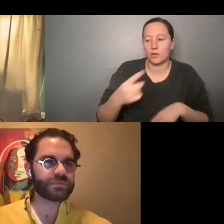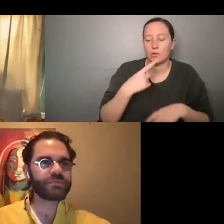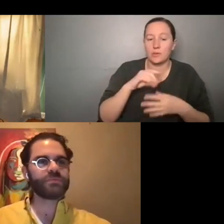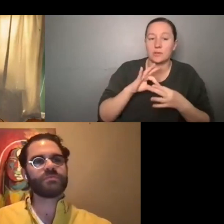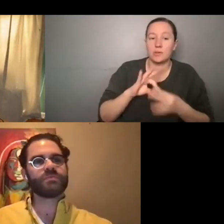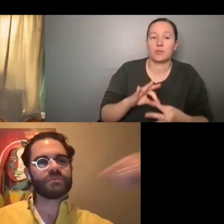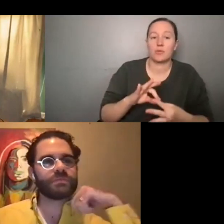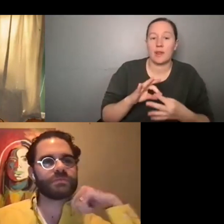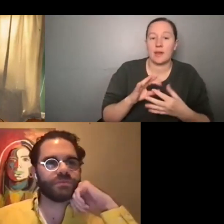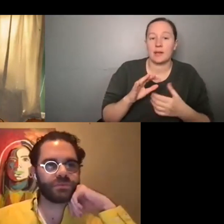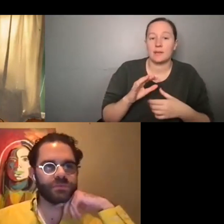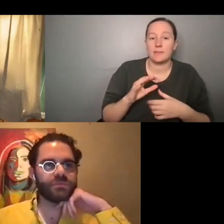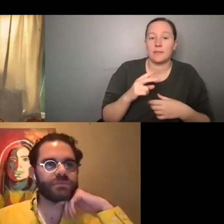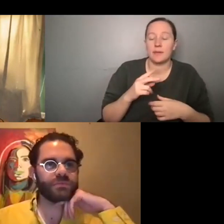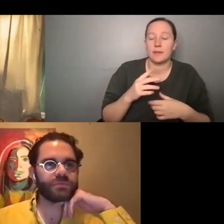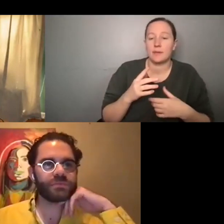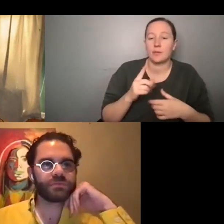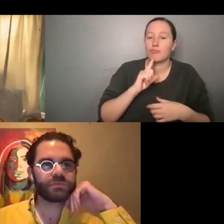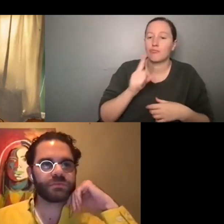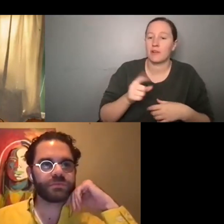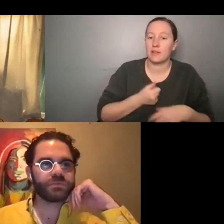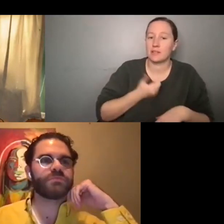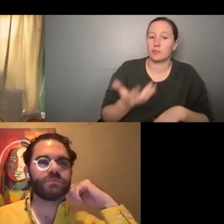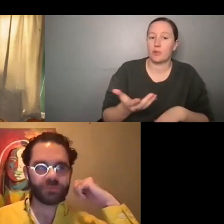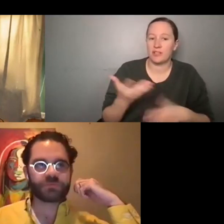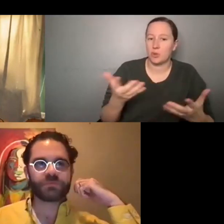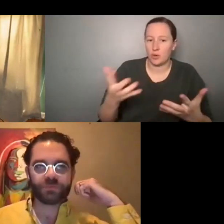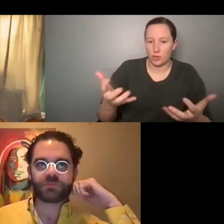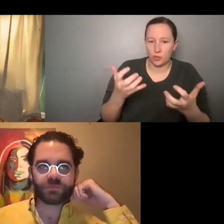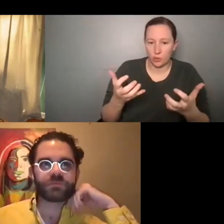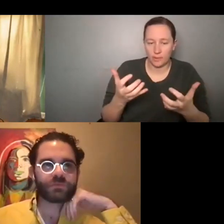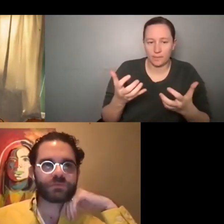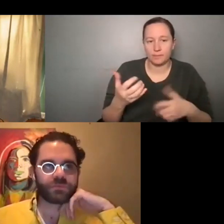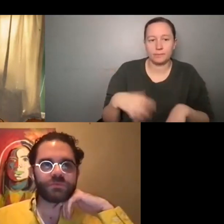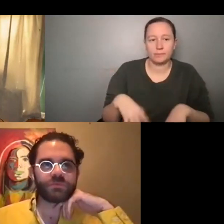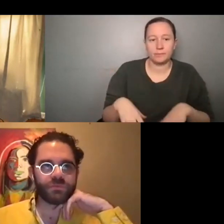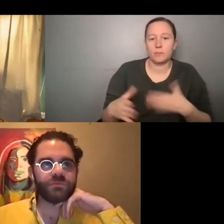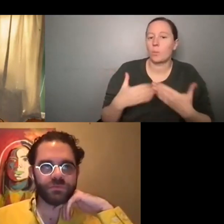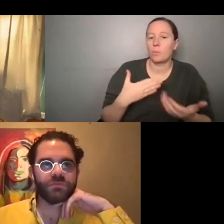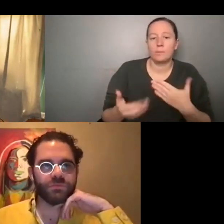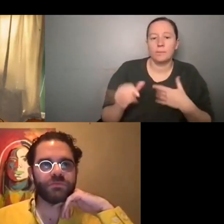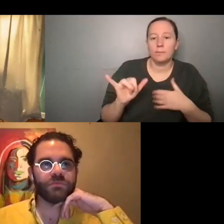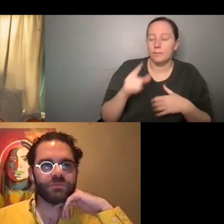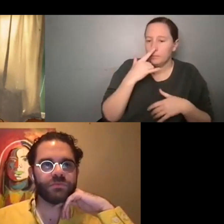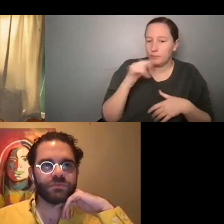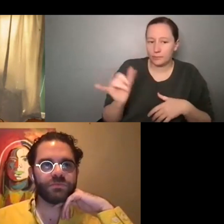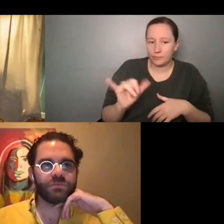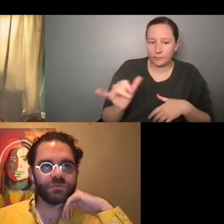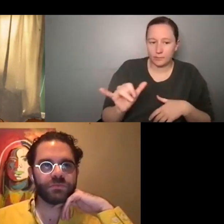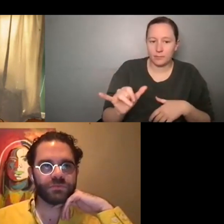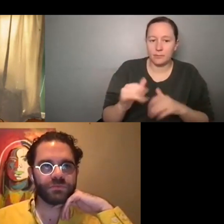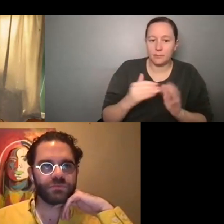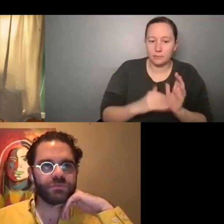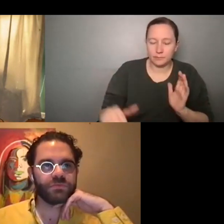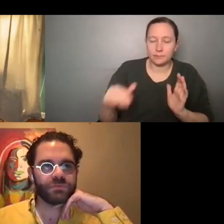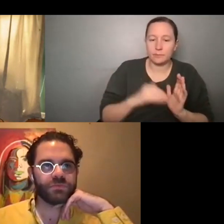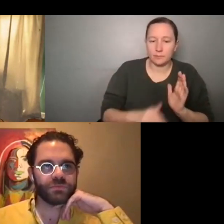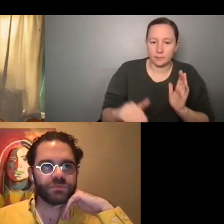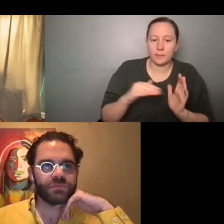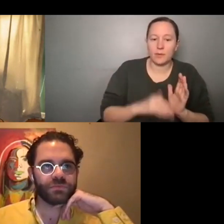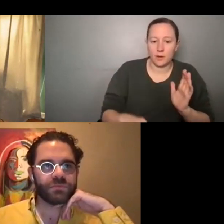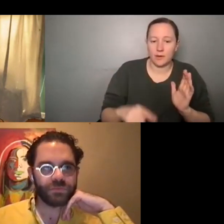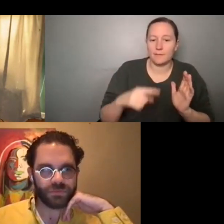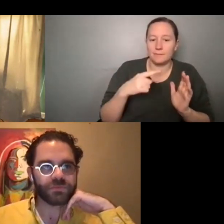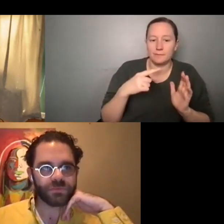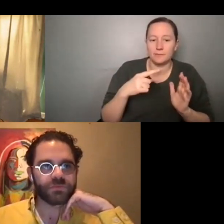you know, really being vocal about what you, it is you want to do, you know, whatever, um, that might be just continually putting it out into the universe. And